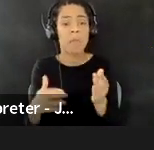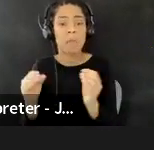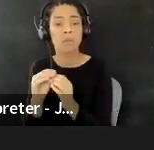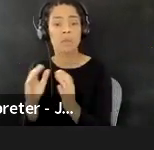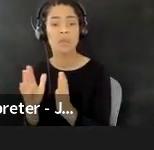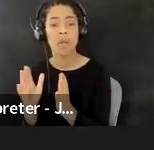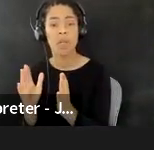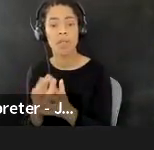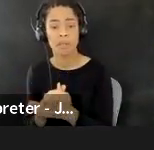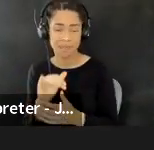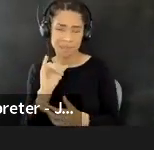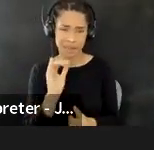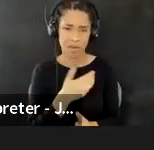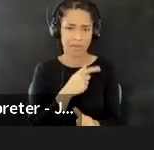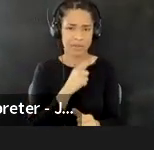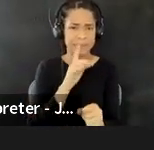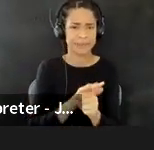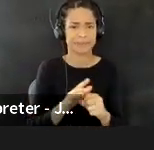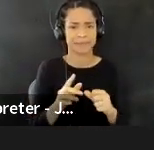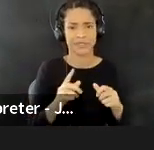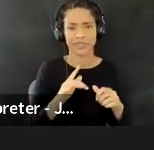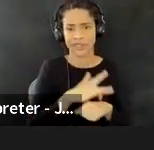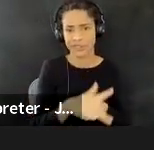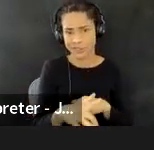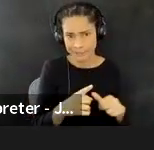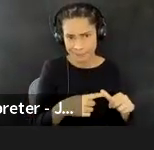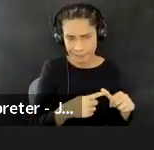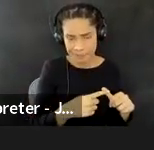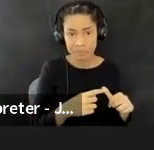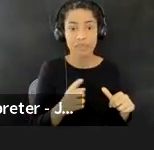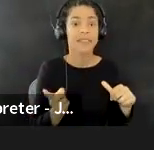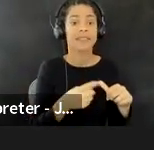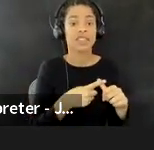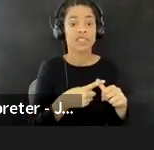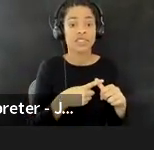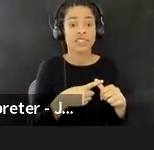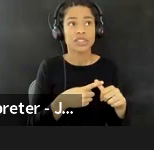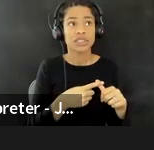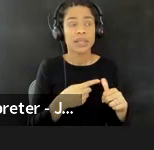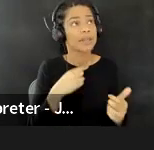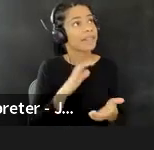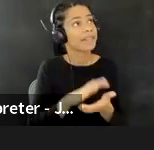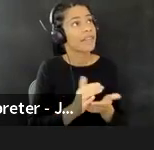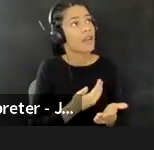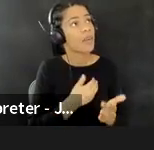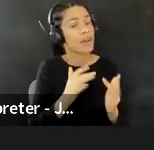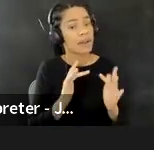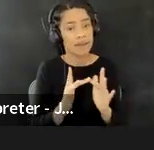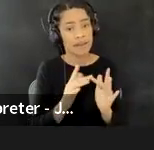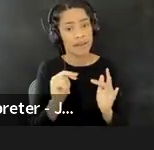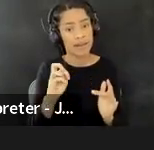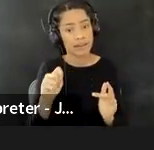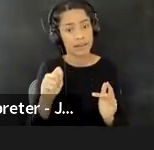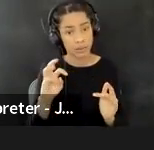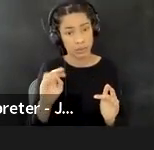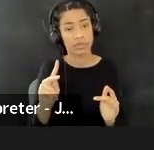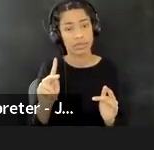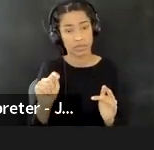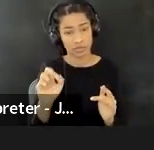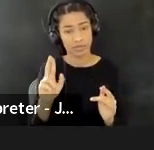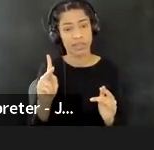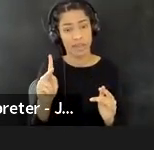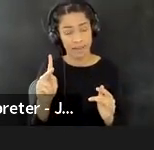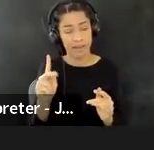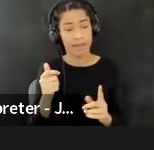uh, started, uh, our first network. I would say that our network tracks have been, um, both, um,